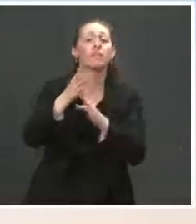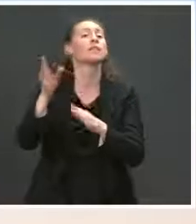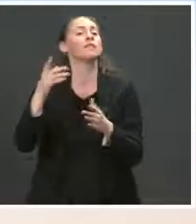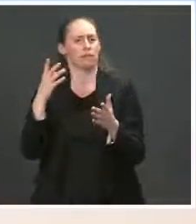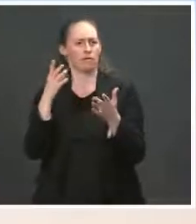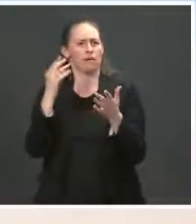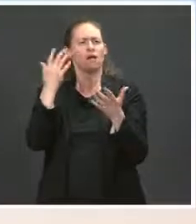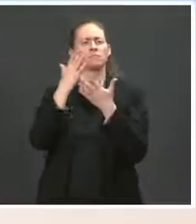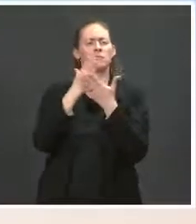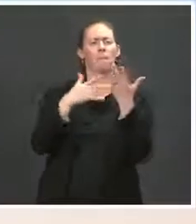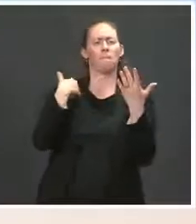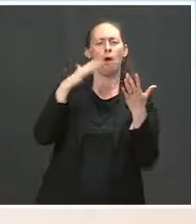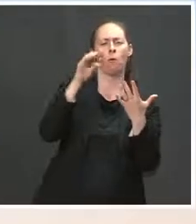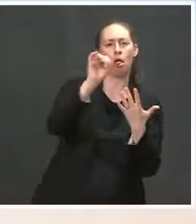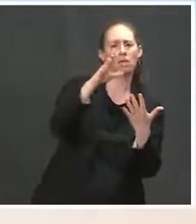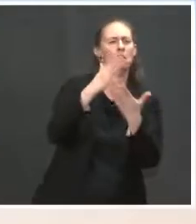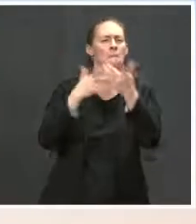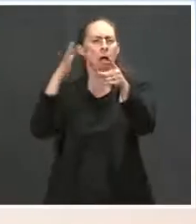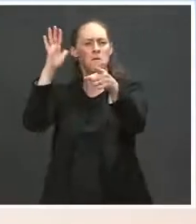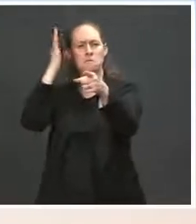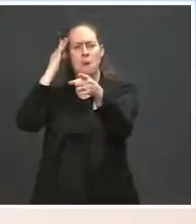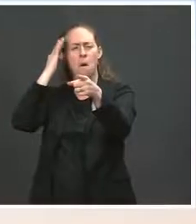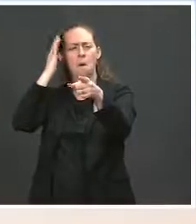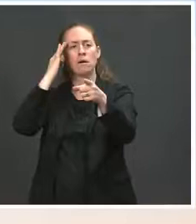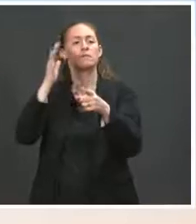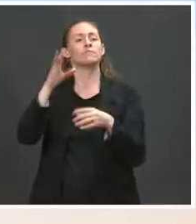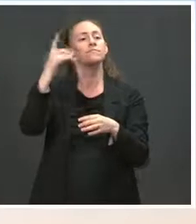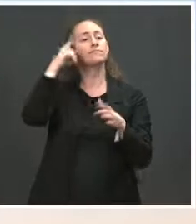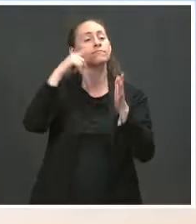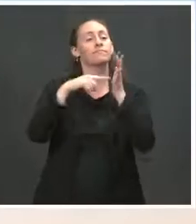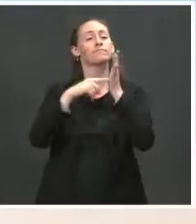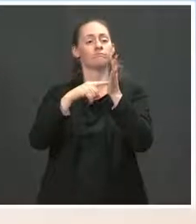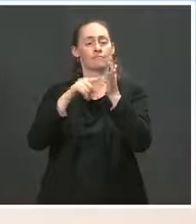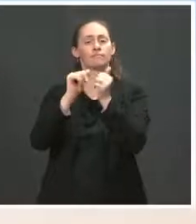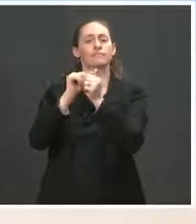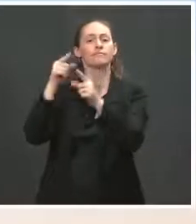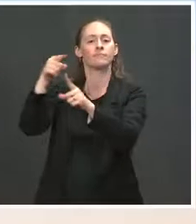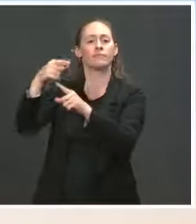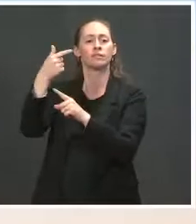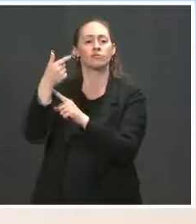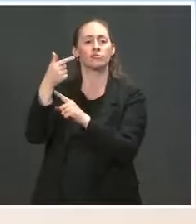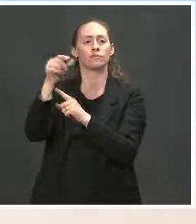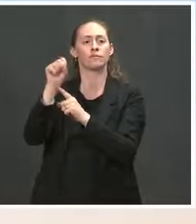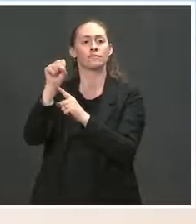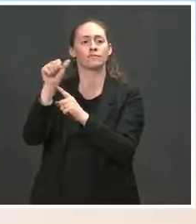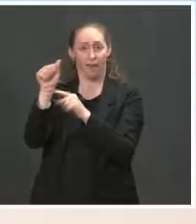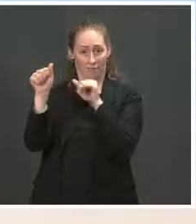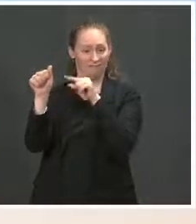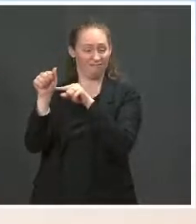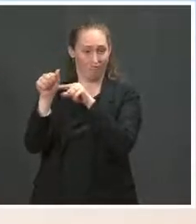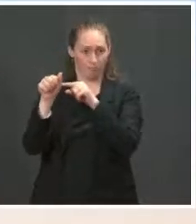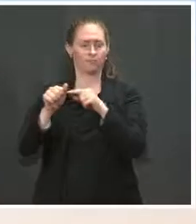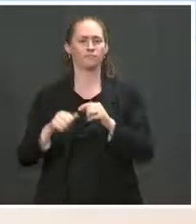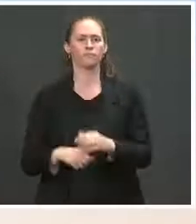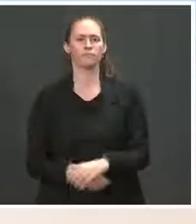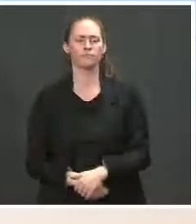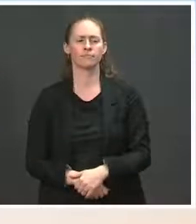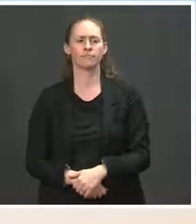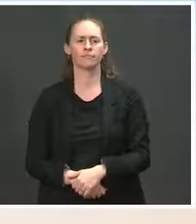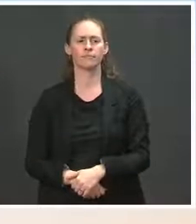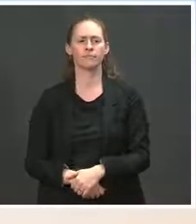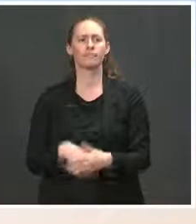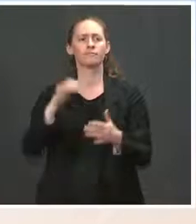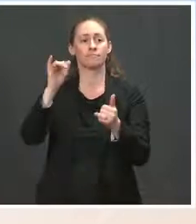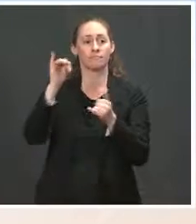but include the GSA is committing to power its approximately 186 million square foot federally owned real estate